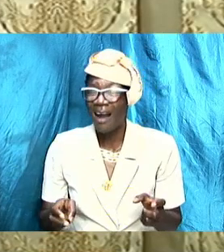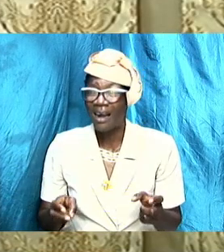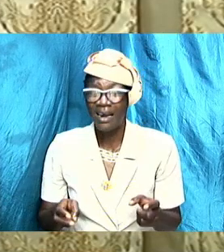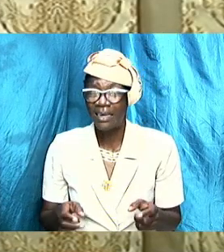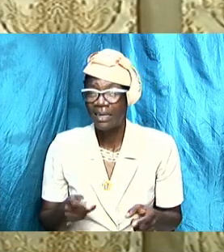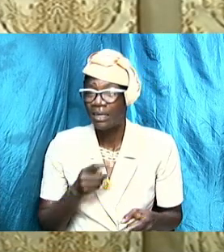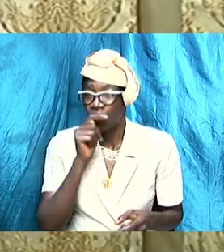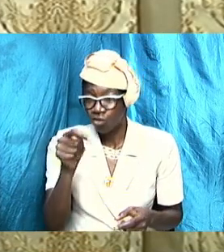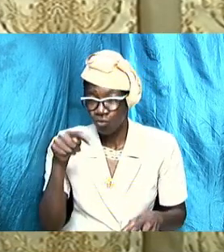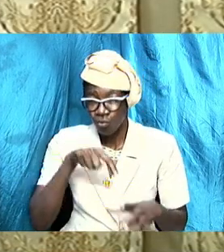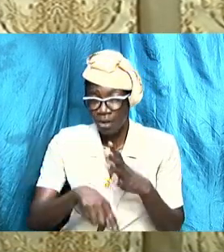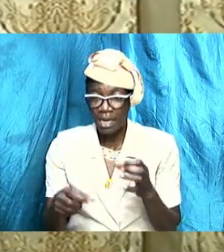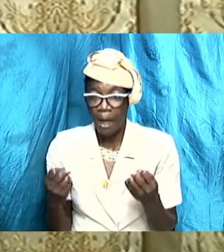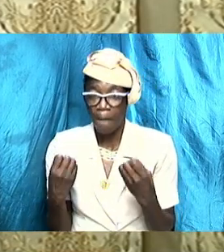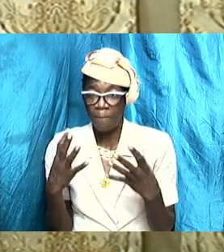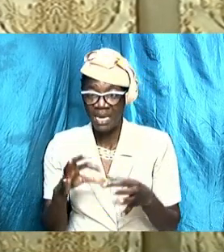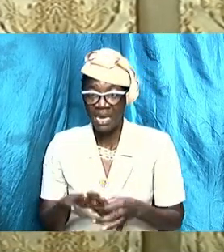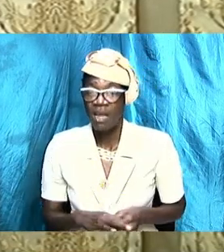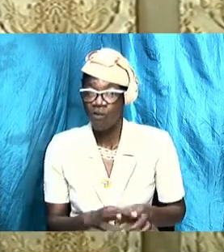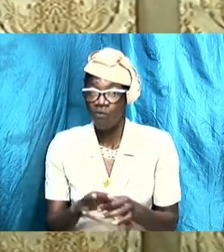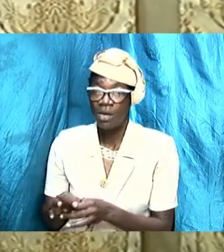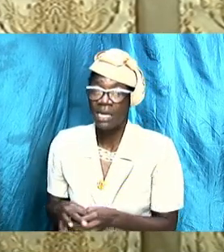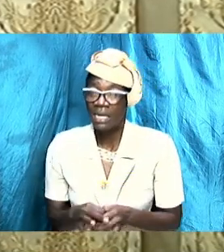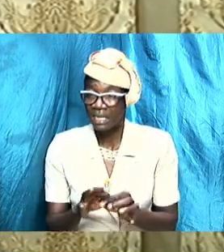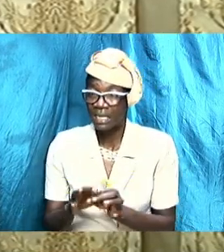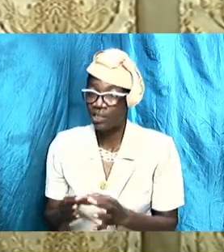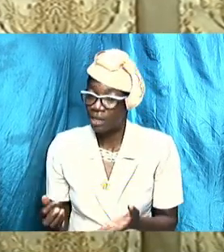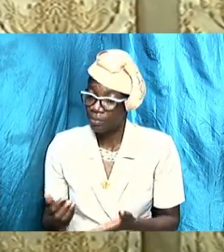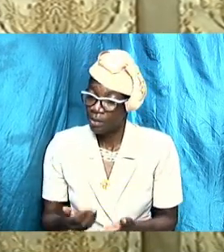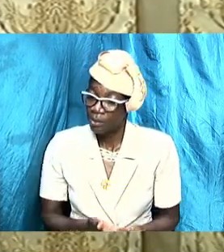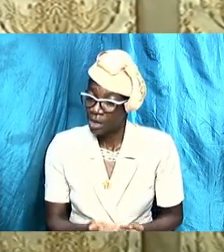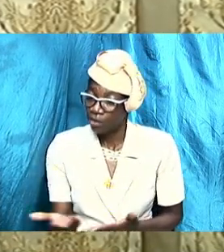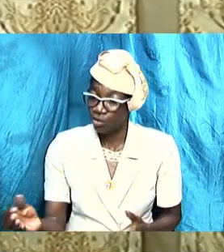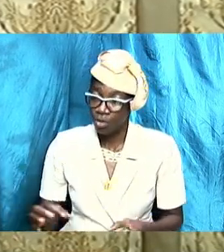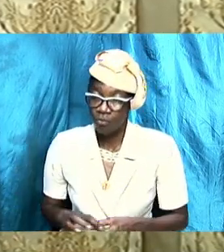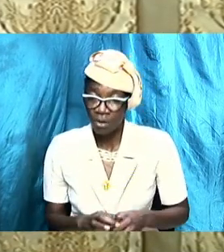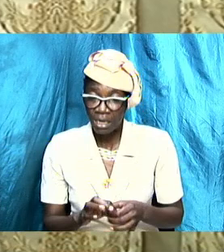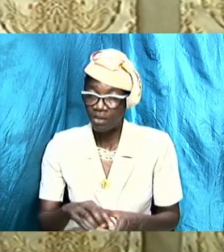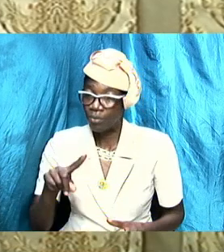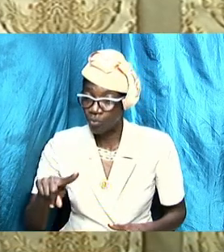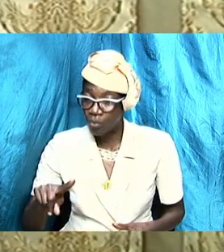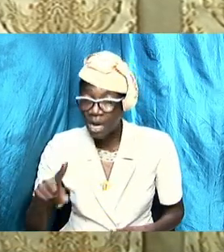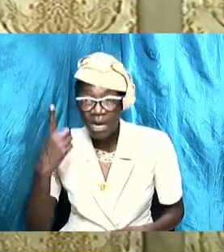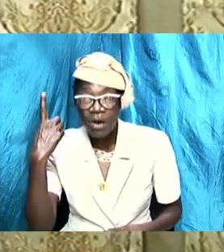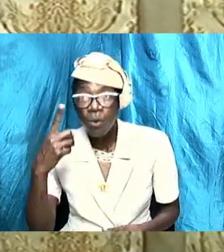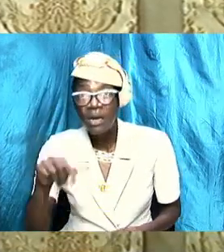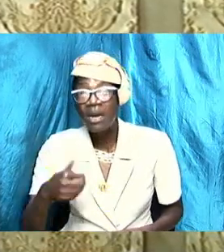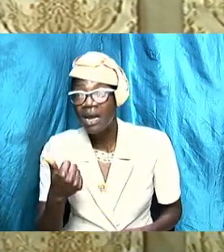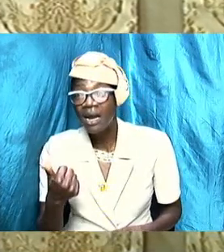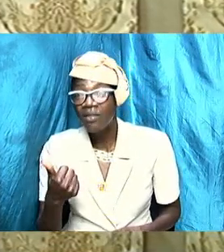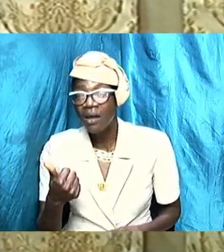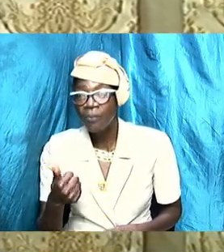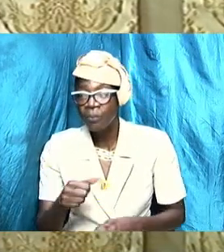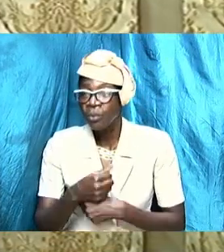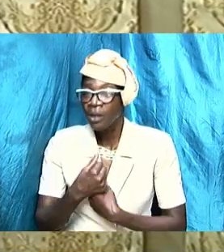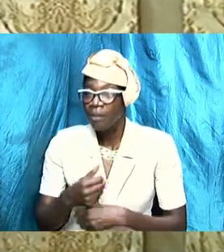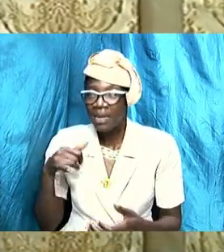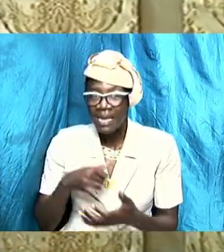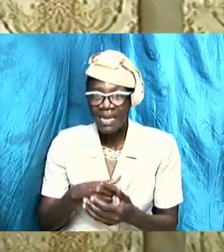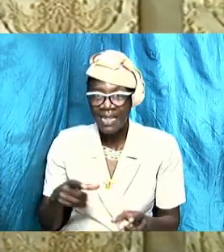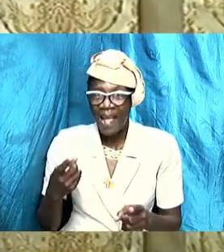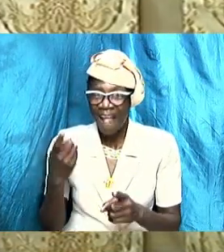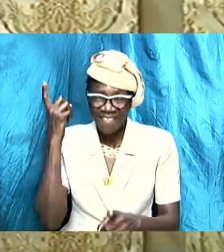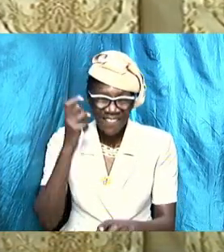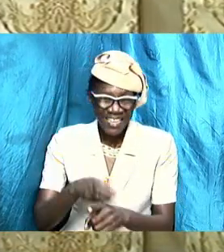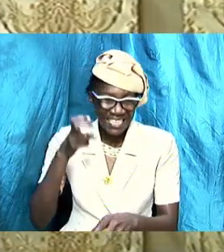I happen to know that there are some relationships where other of the part just make it difficult to work